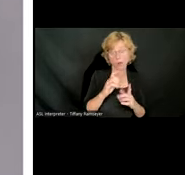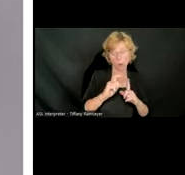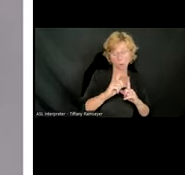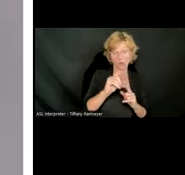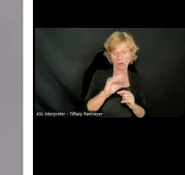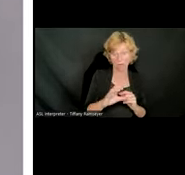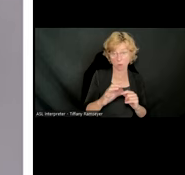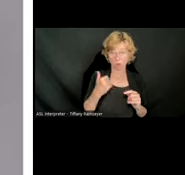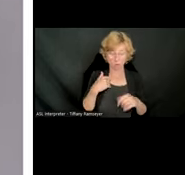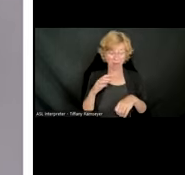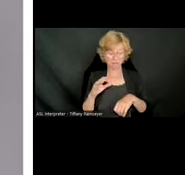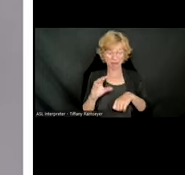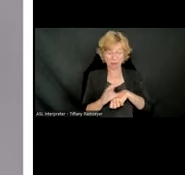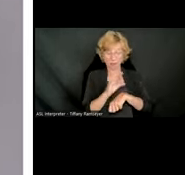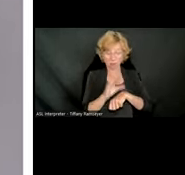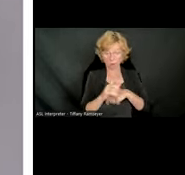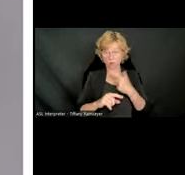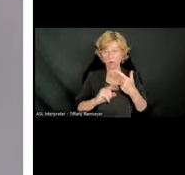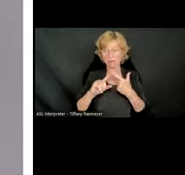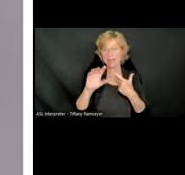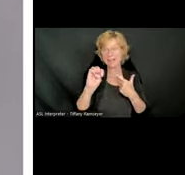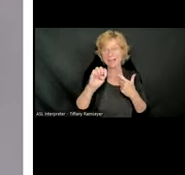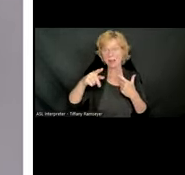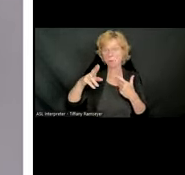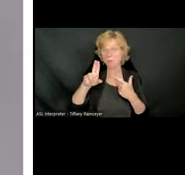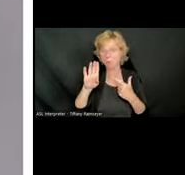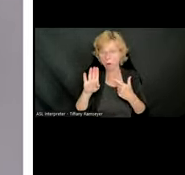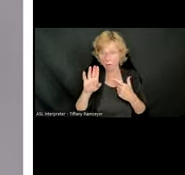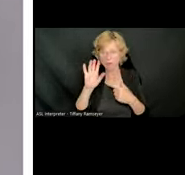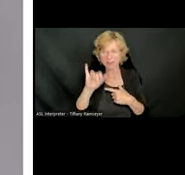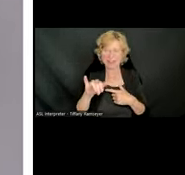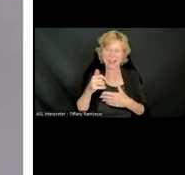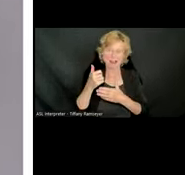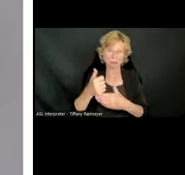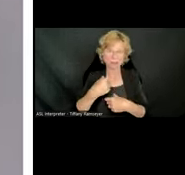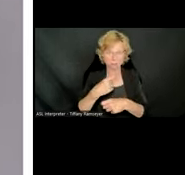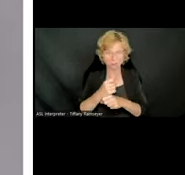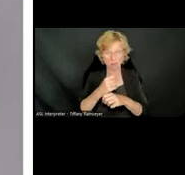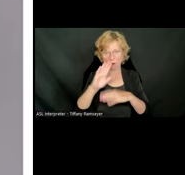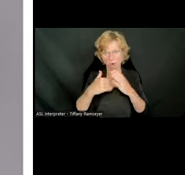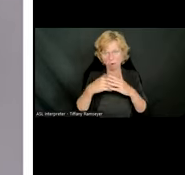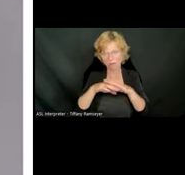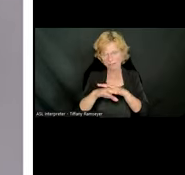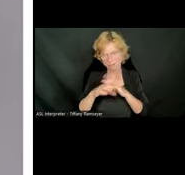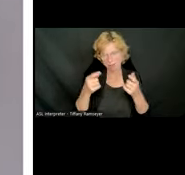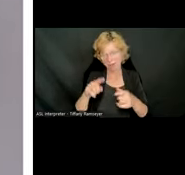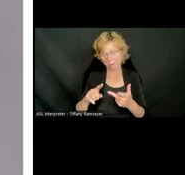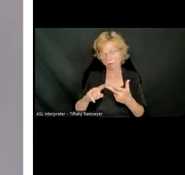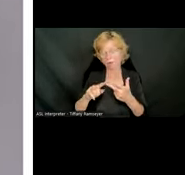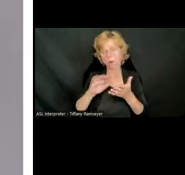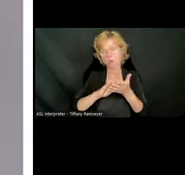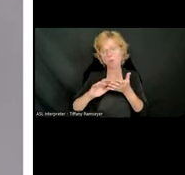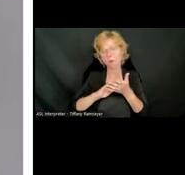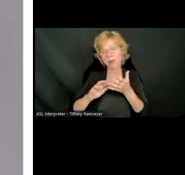computer. EPUB, which is a file that makes all of this accessibility happen. Braille ready format. So if you have a refreshable